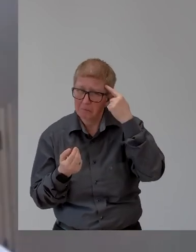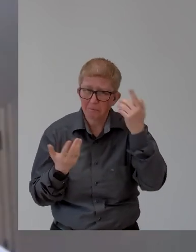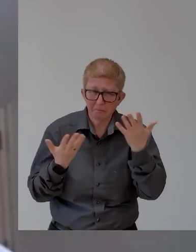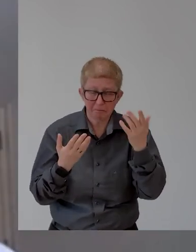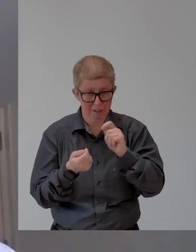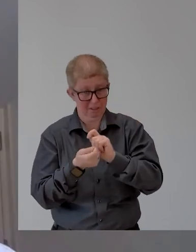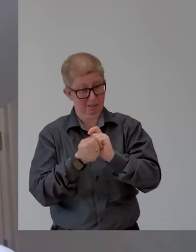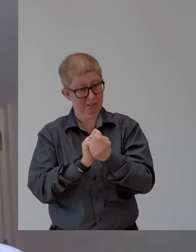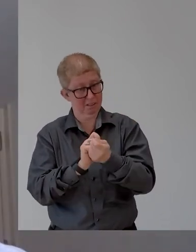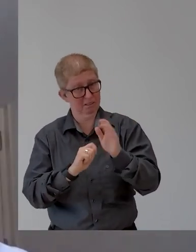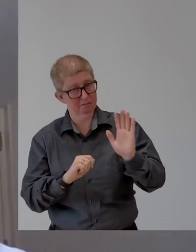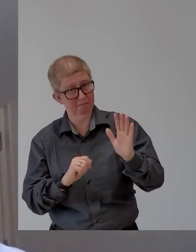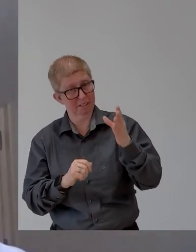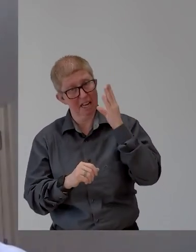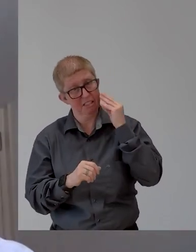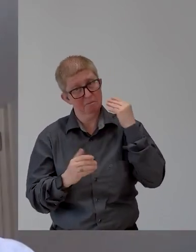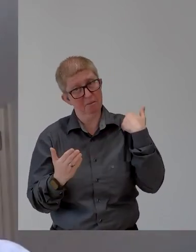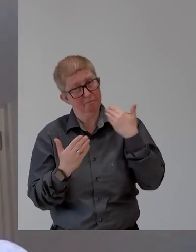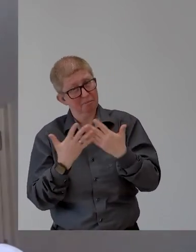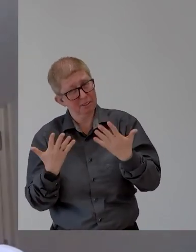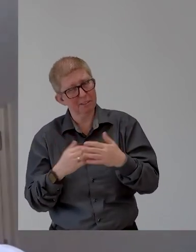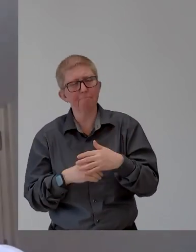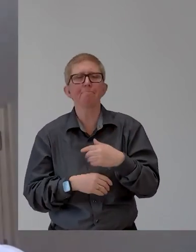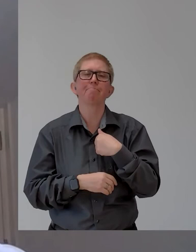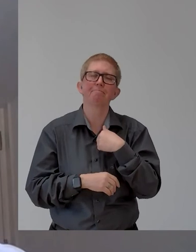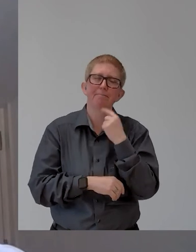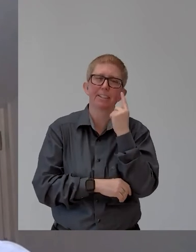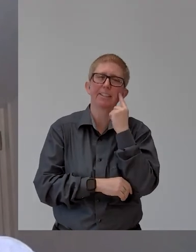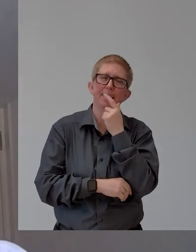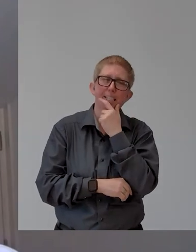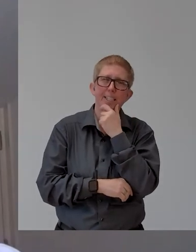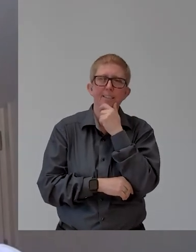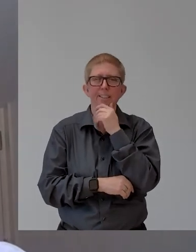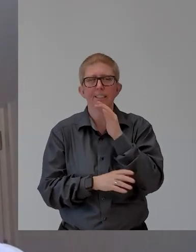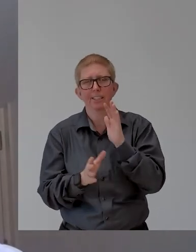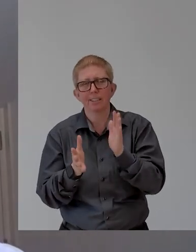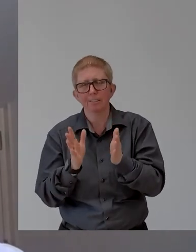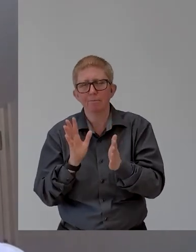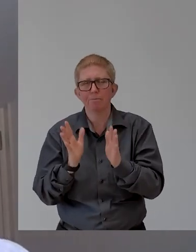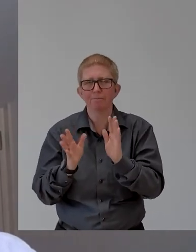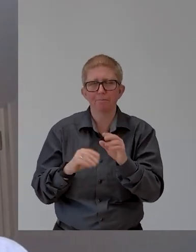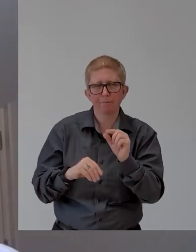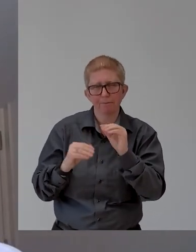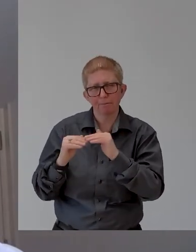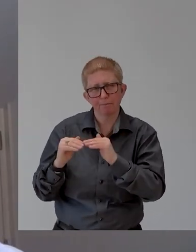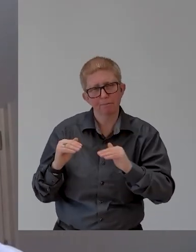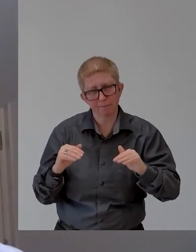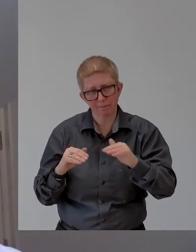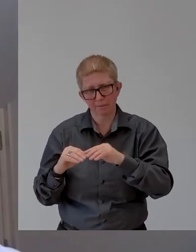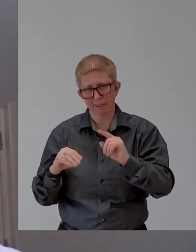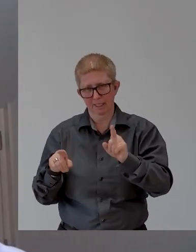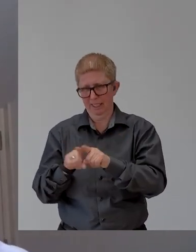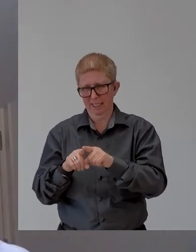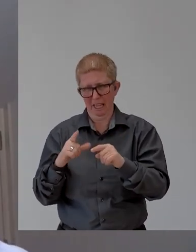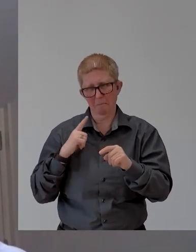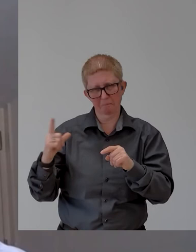I, you know, to some degree, I think fundamentally, you know, I would say like Steve, I'm the same person, you know,